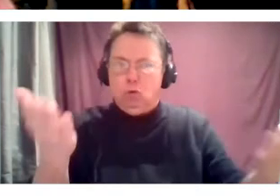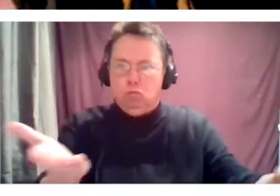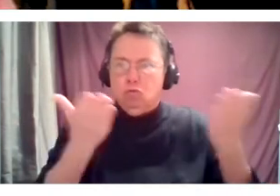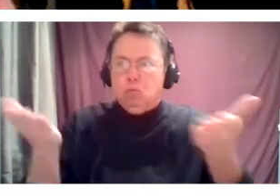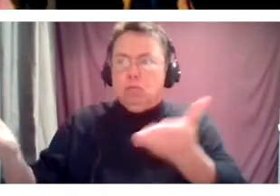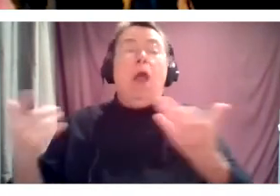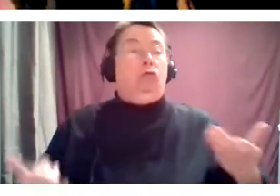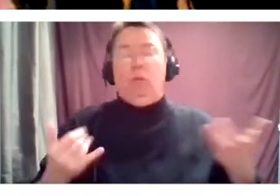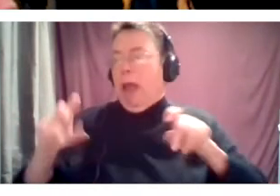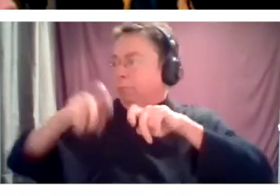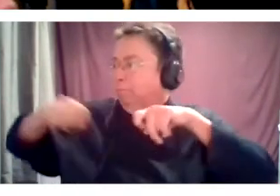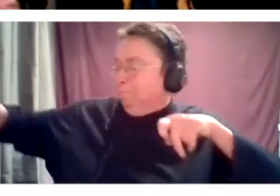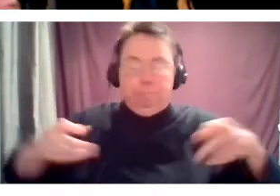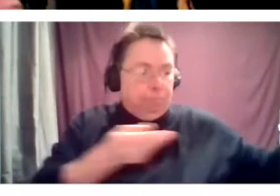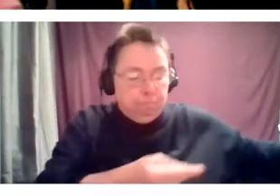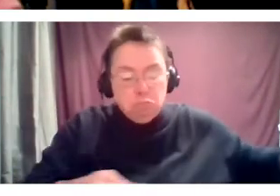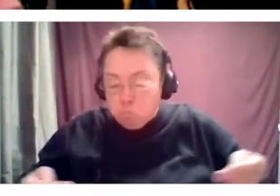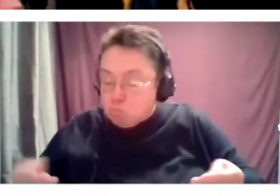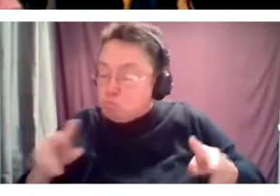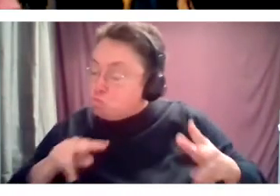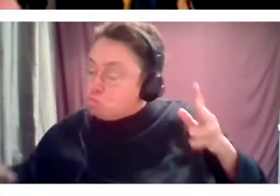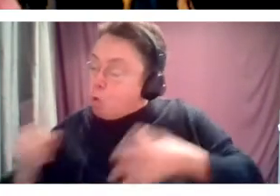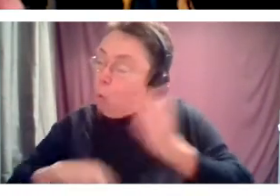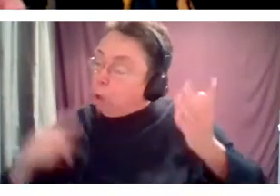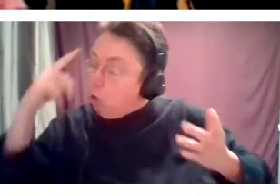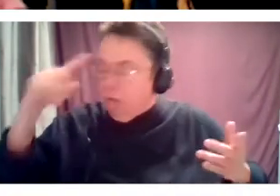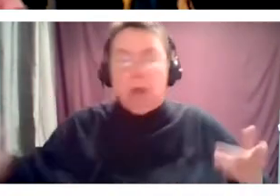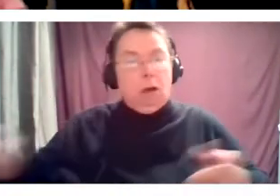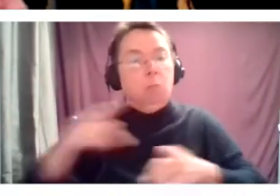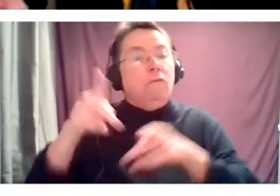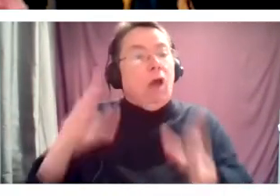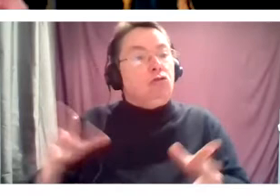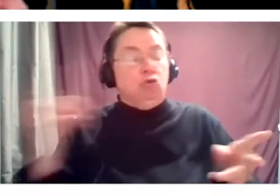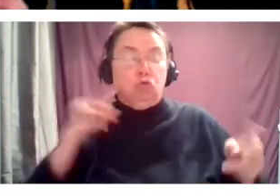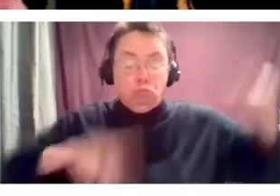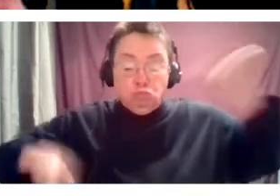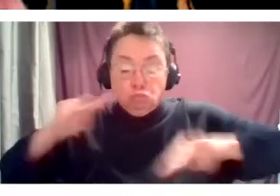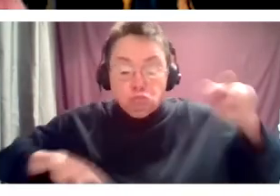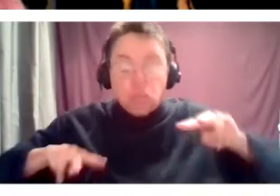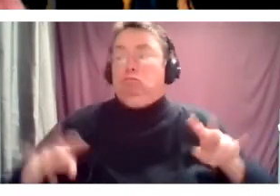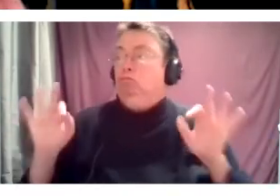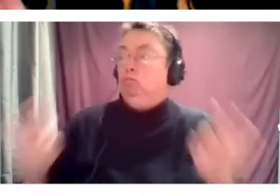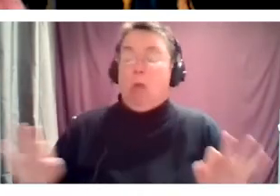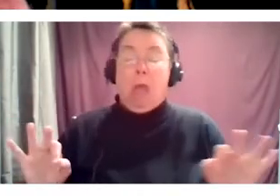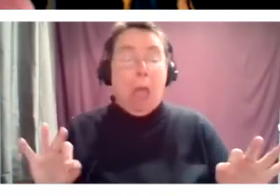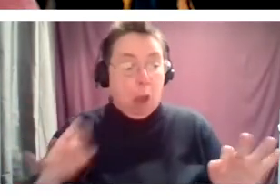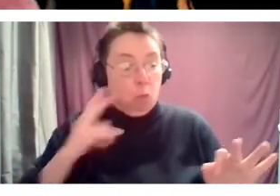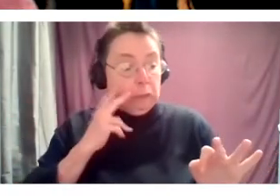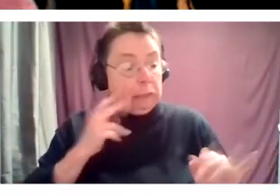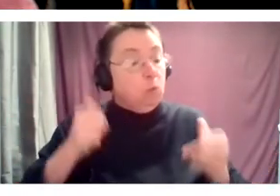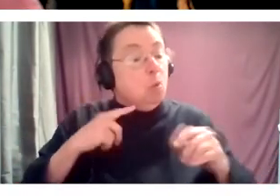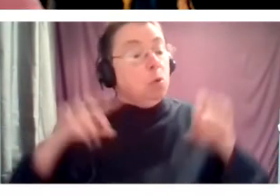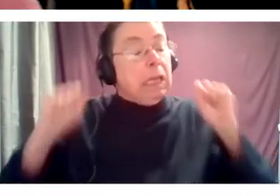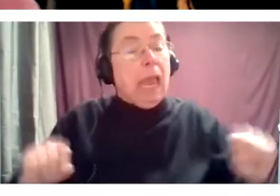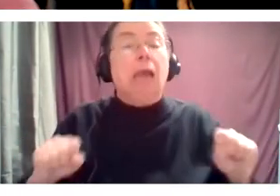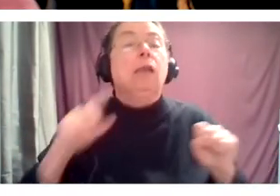fabulous panel of artists, theater professionals from the area. And the hope is to select a small